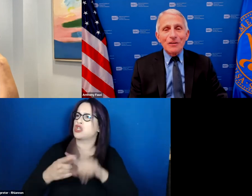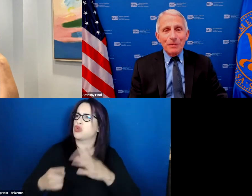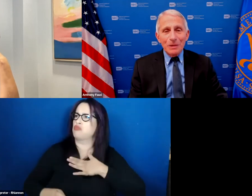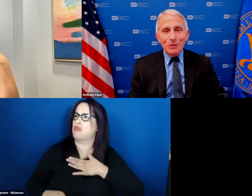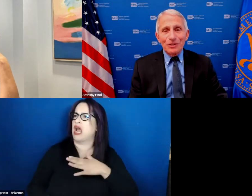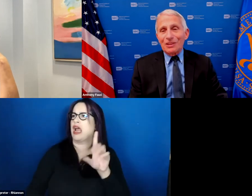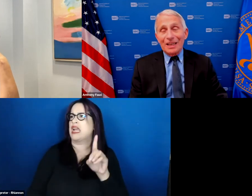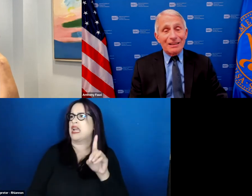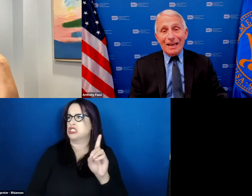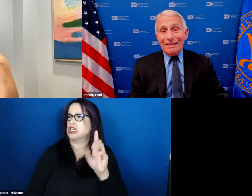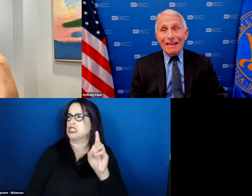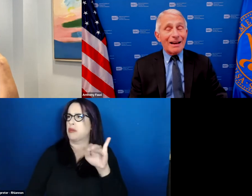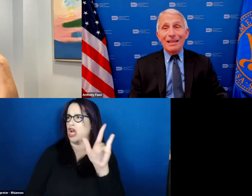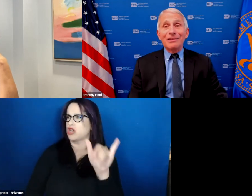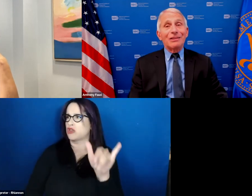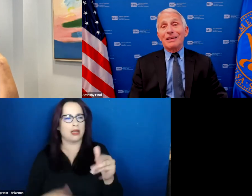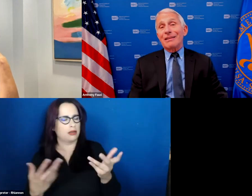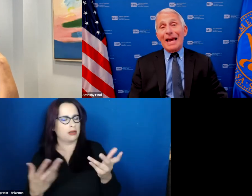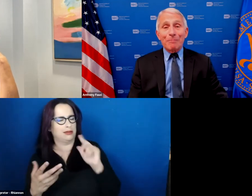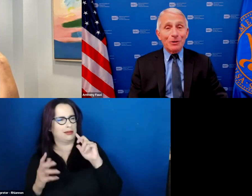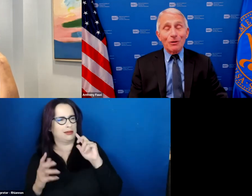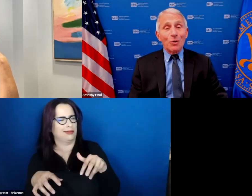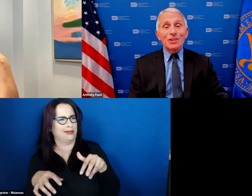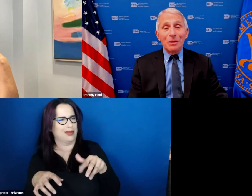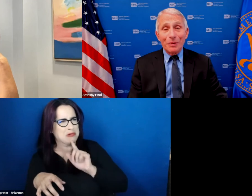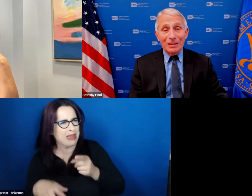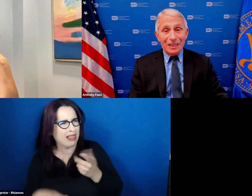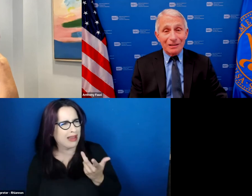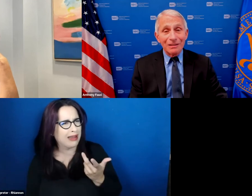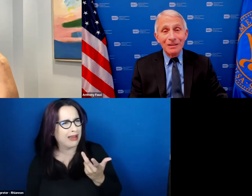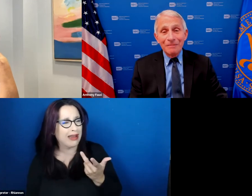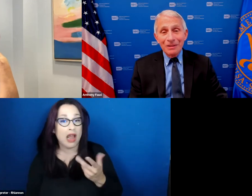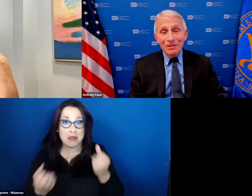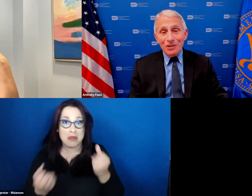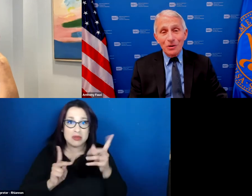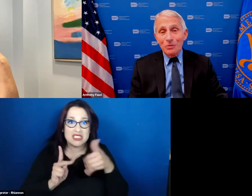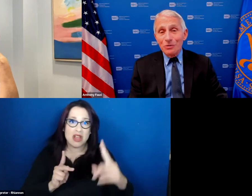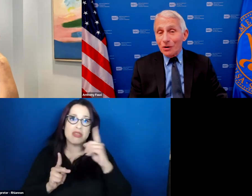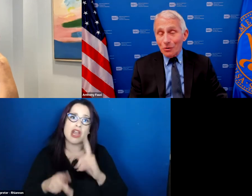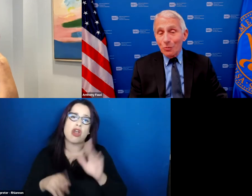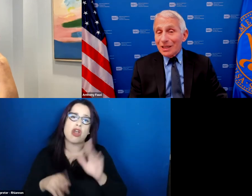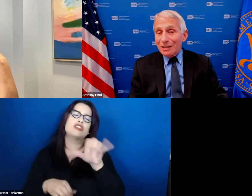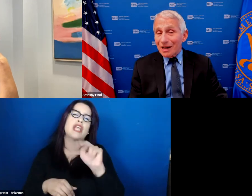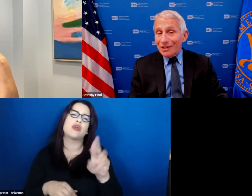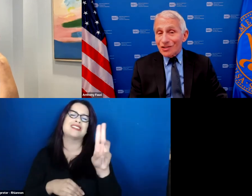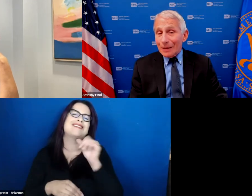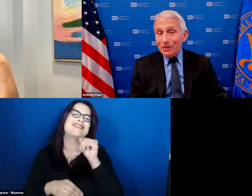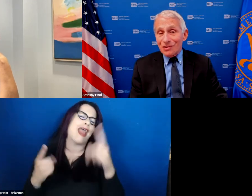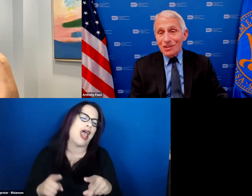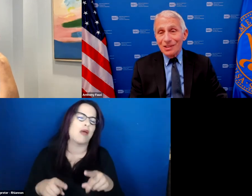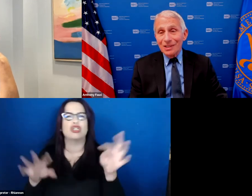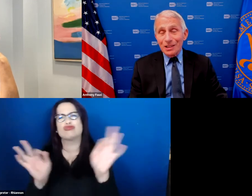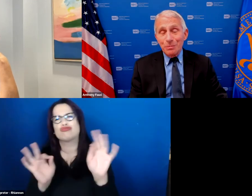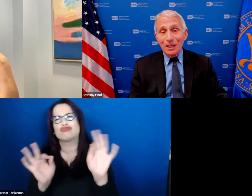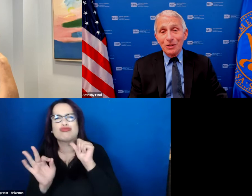millions of people to think that that either didn't happen or it wasn't a big deal so no we cannot accept